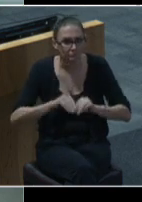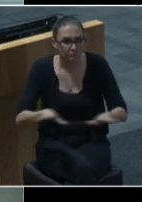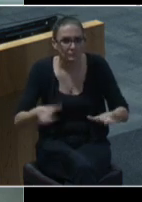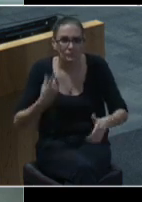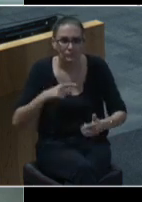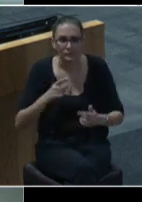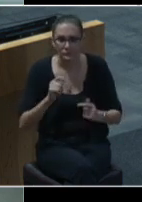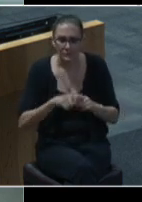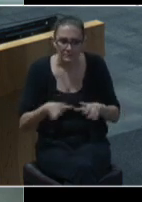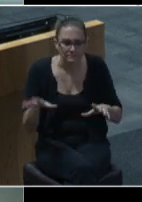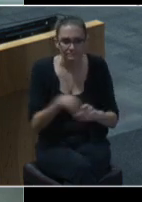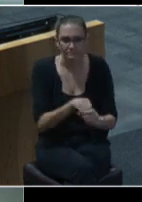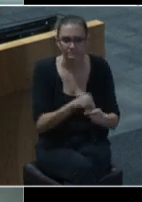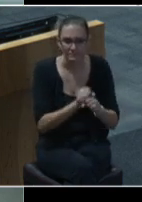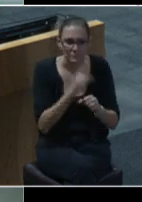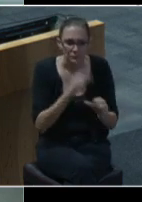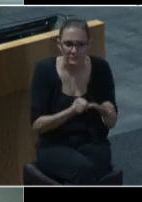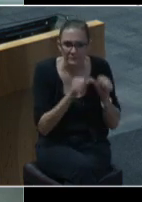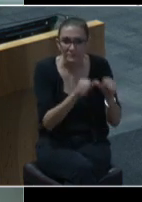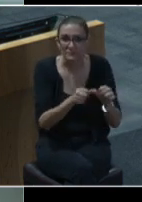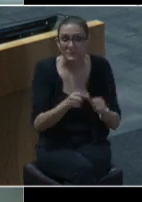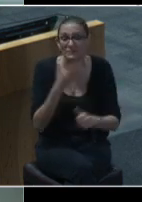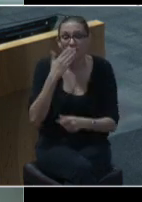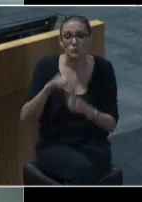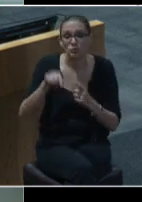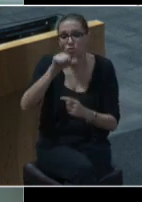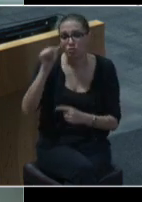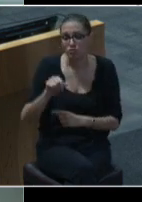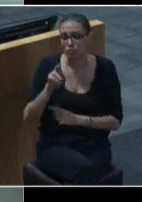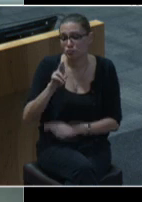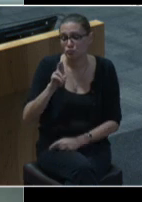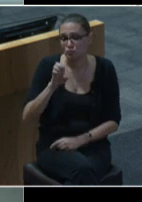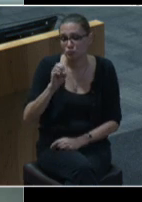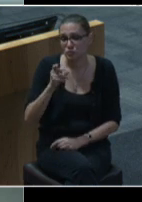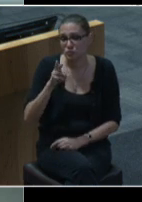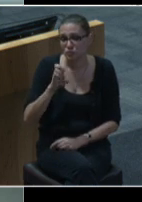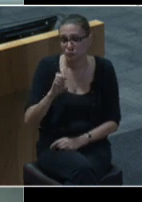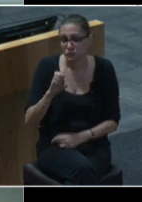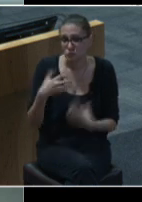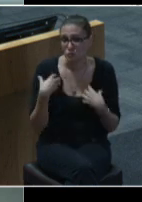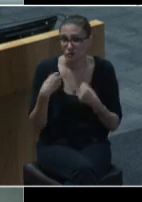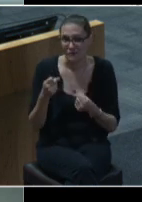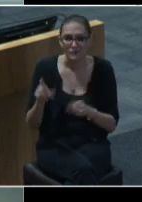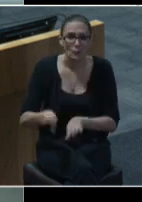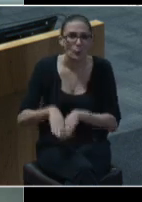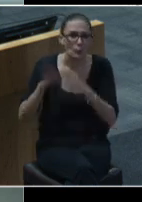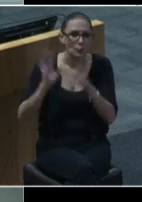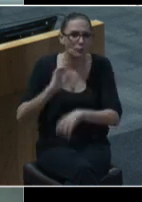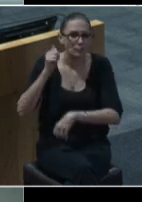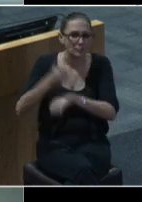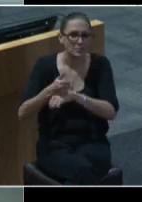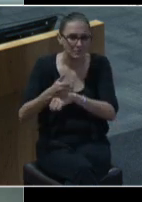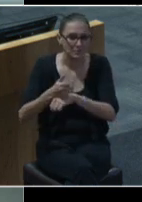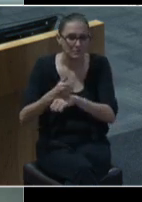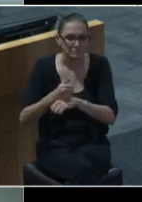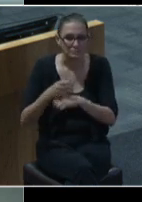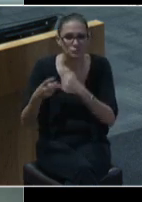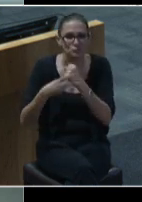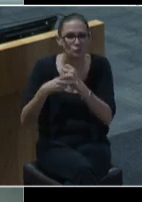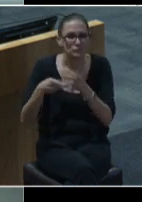finally thanks to austin resource recovery opening a storage facility for all tonight's experience in home